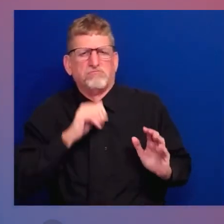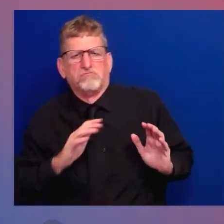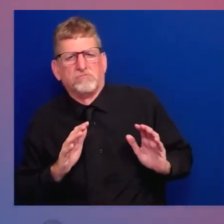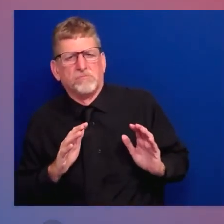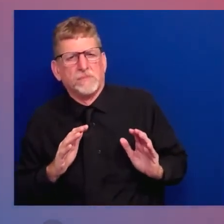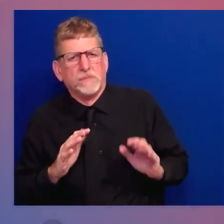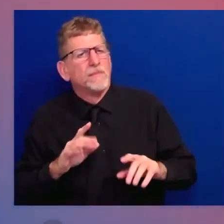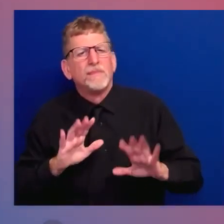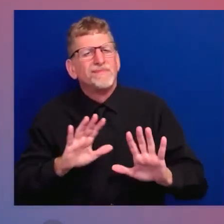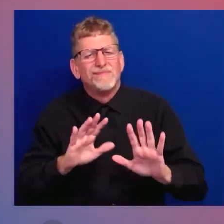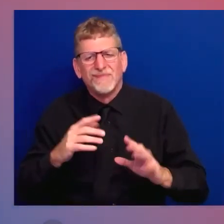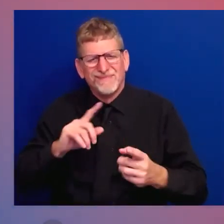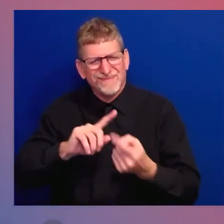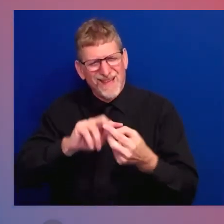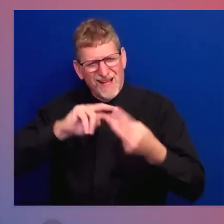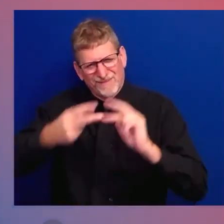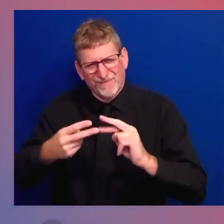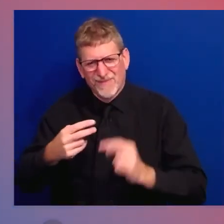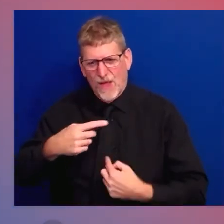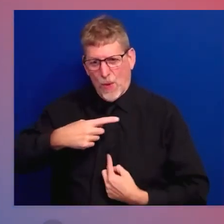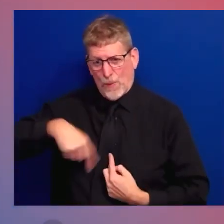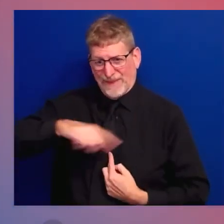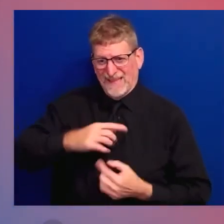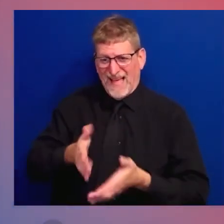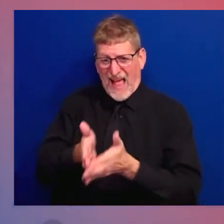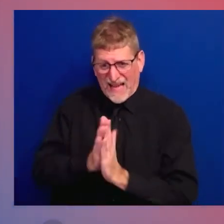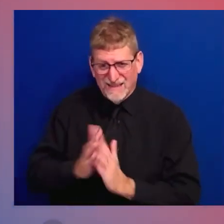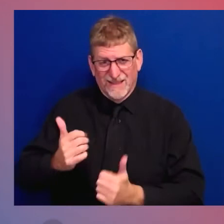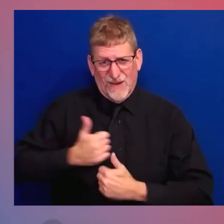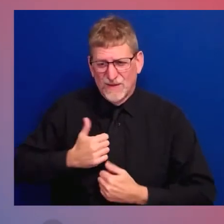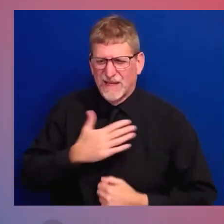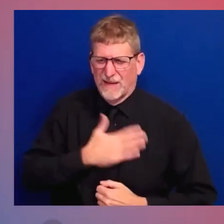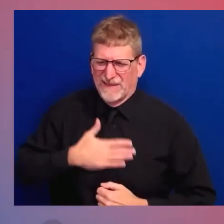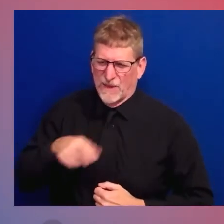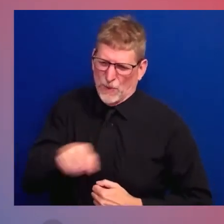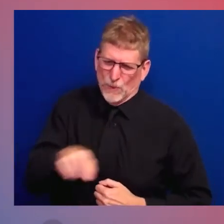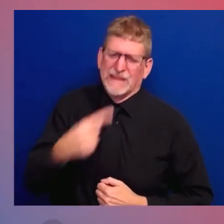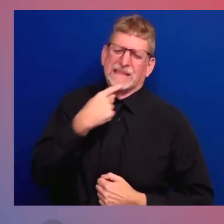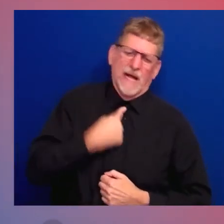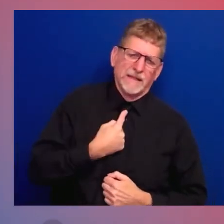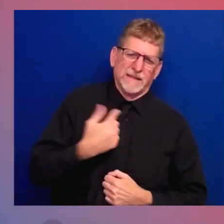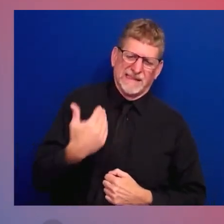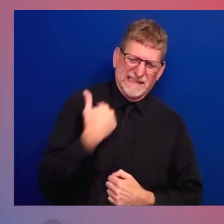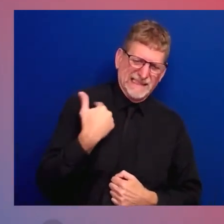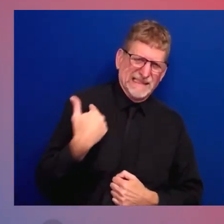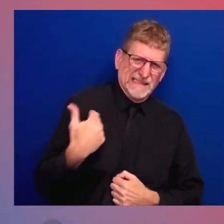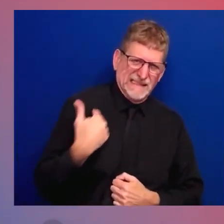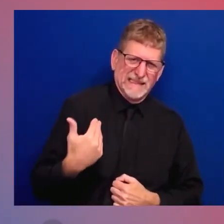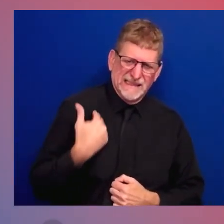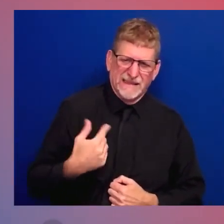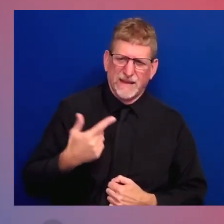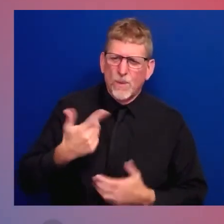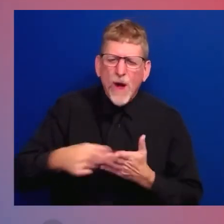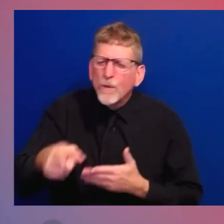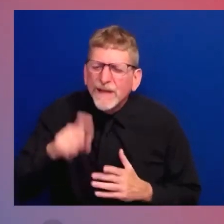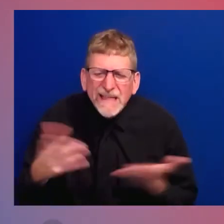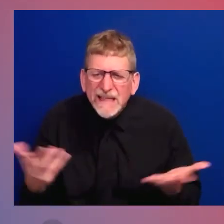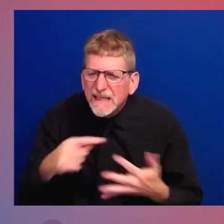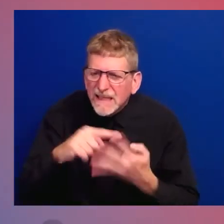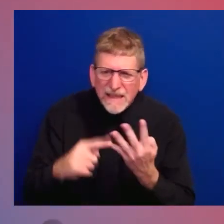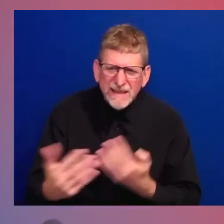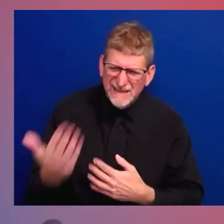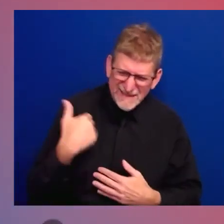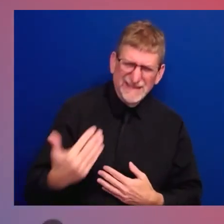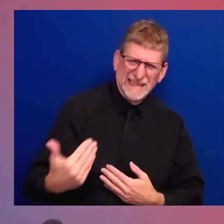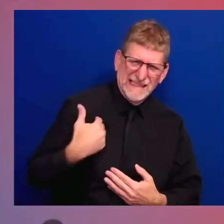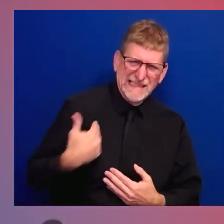are. Not to be ashamed of, it's to be proud of. But we owe you improving training for VA providers to make